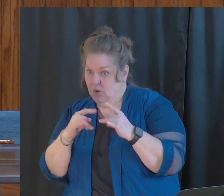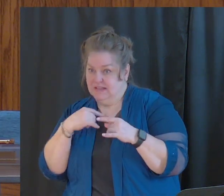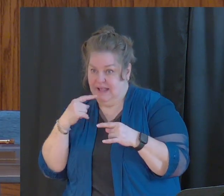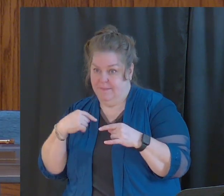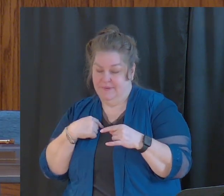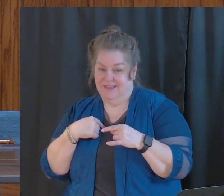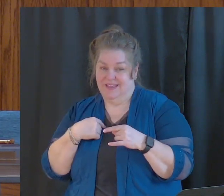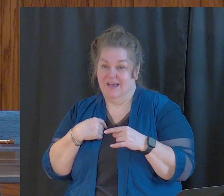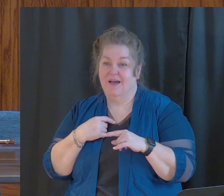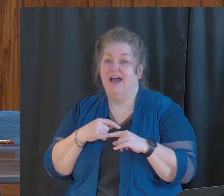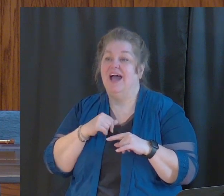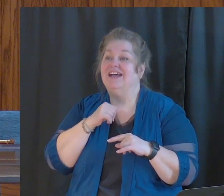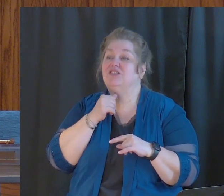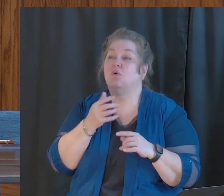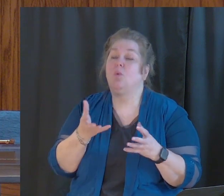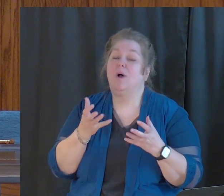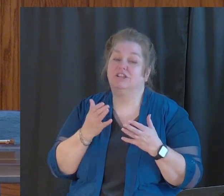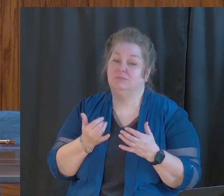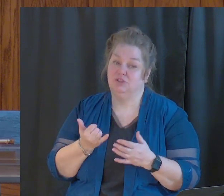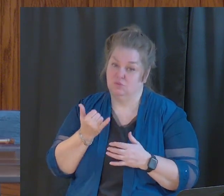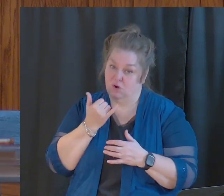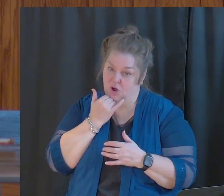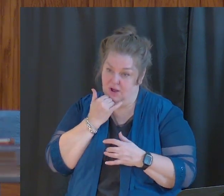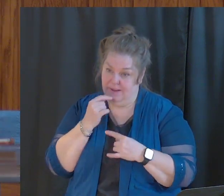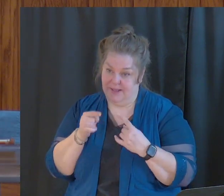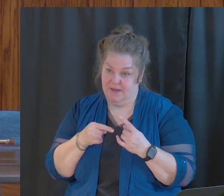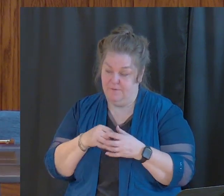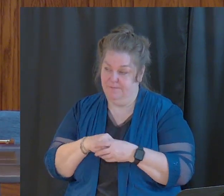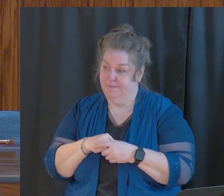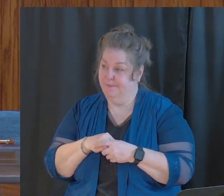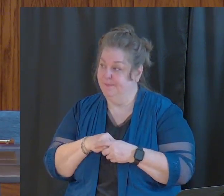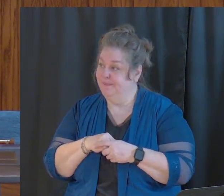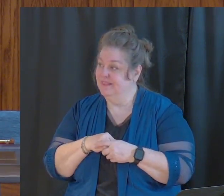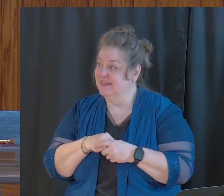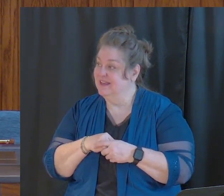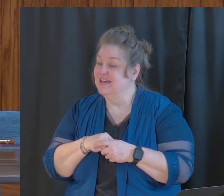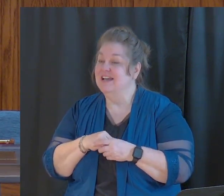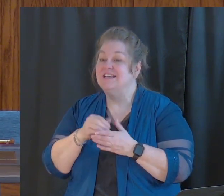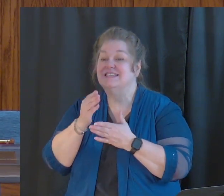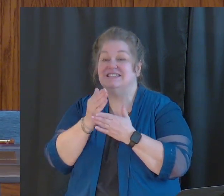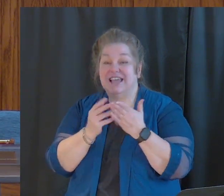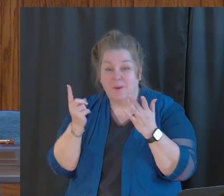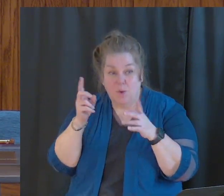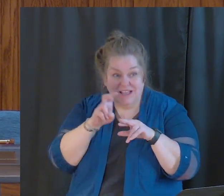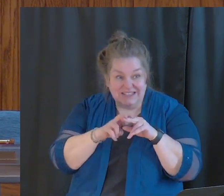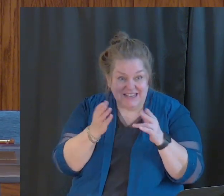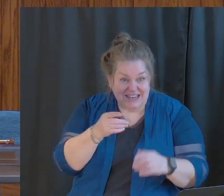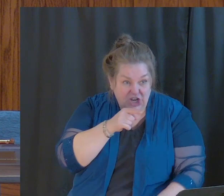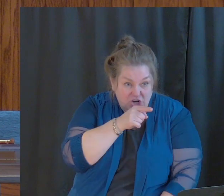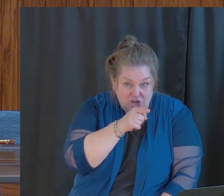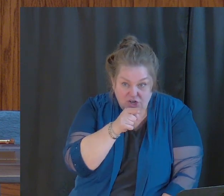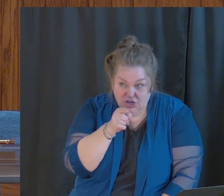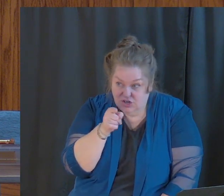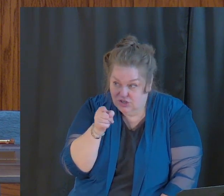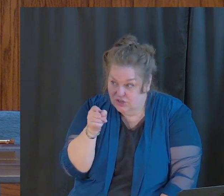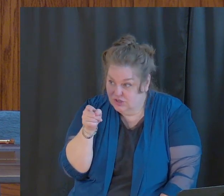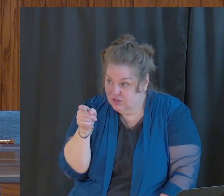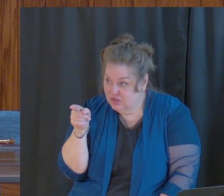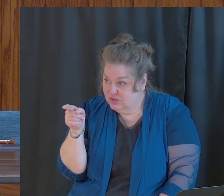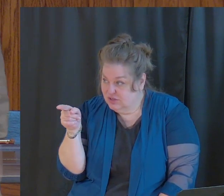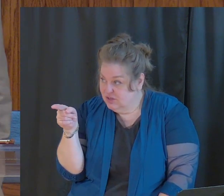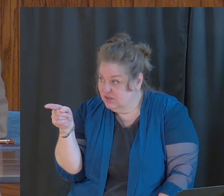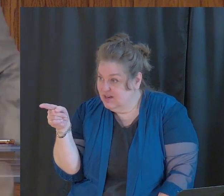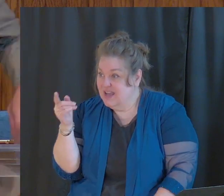But what I don't want to be wrong on is this, is that somebody sitting here today in this church,